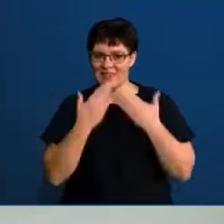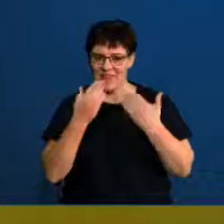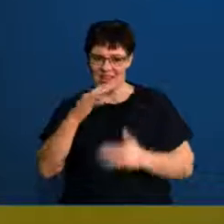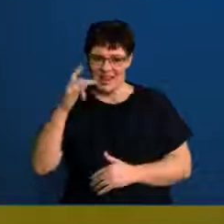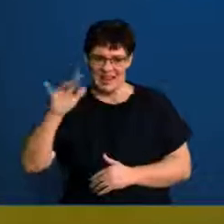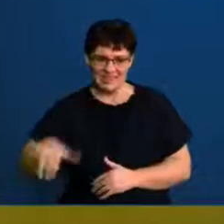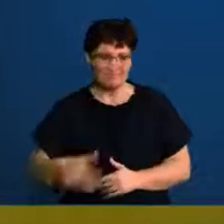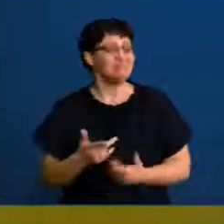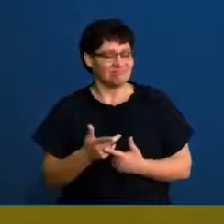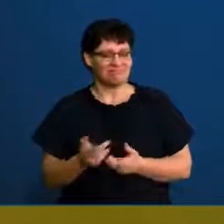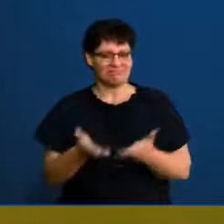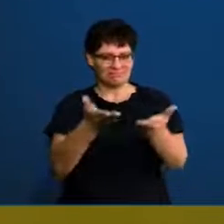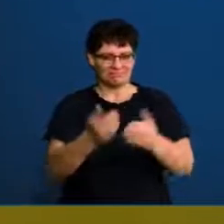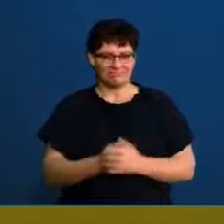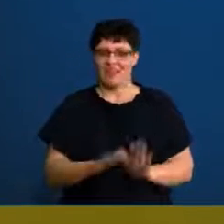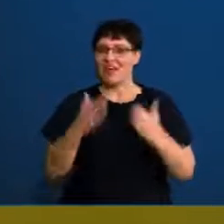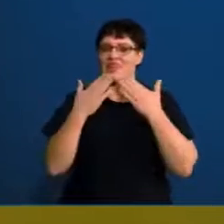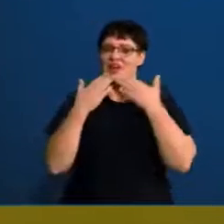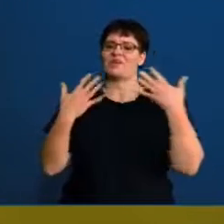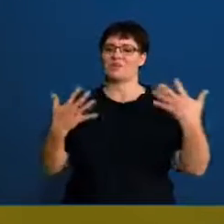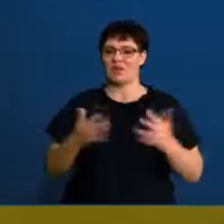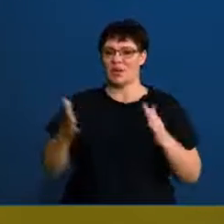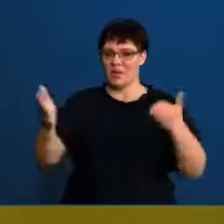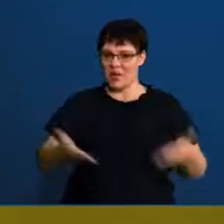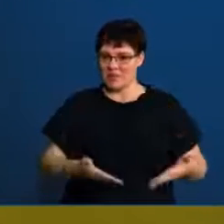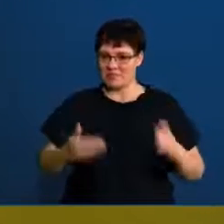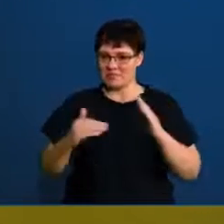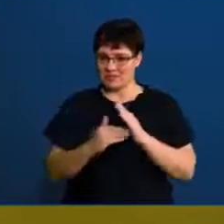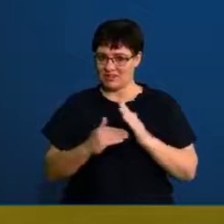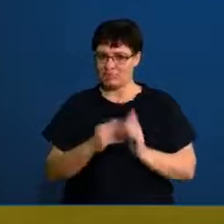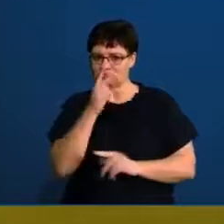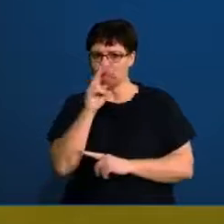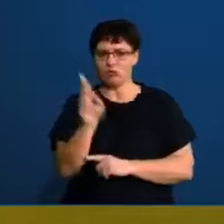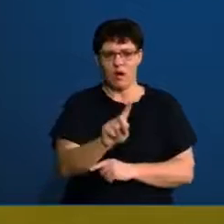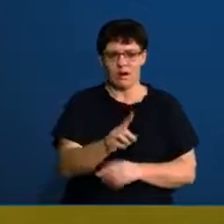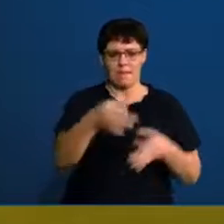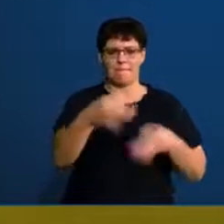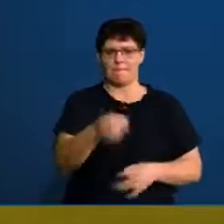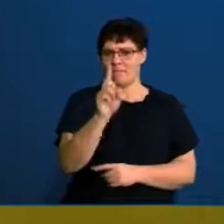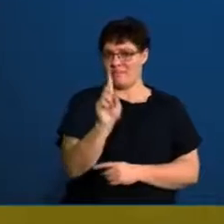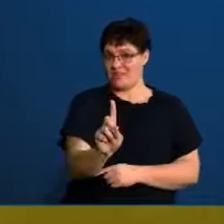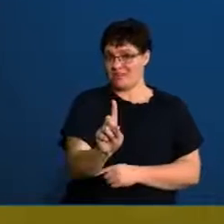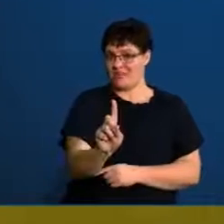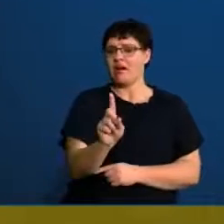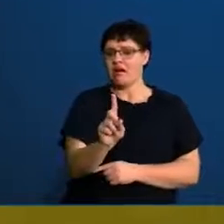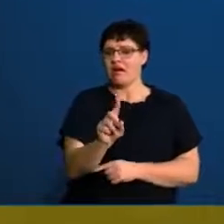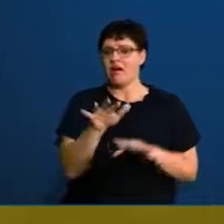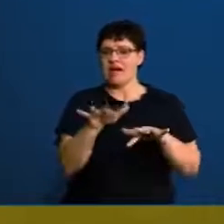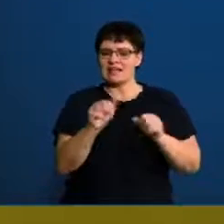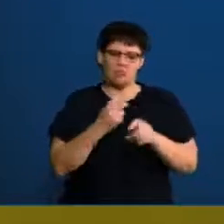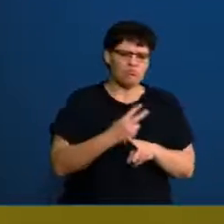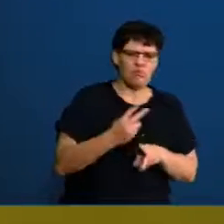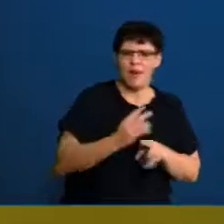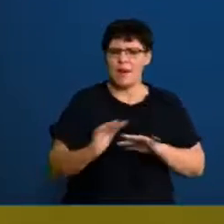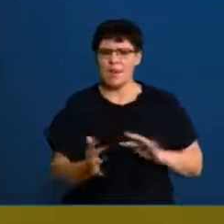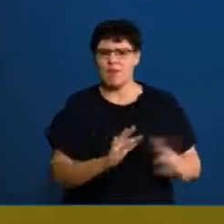over to you. Thanks very much. Welcome Matrix. Today we are going to be looking at paper one and exams time prep and